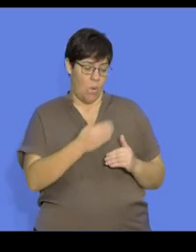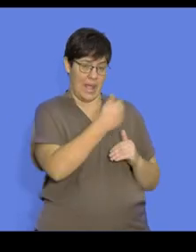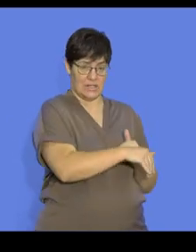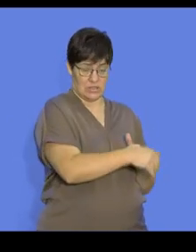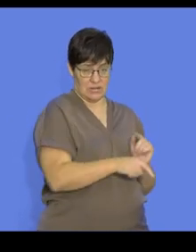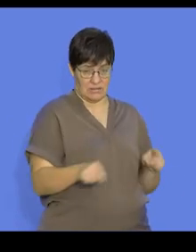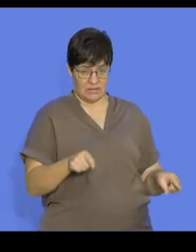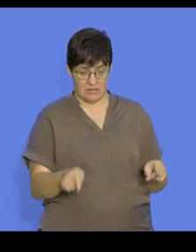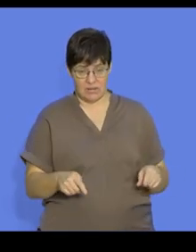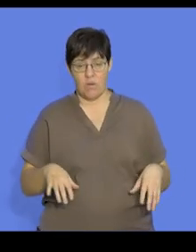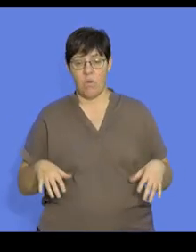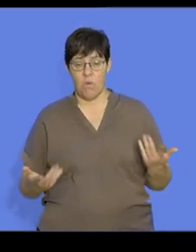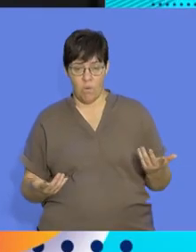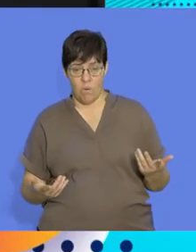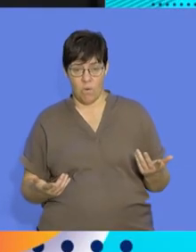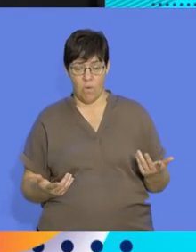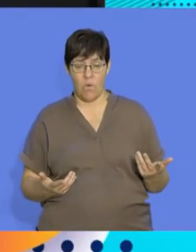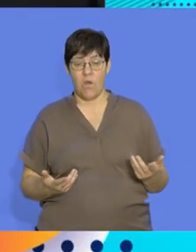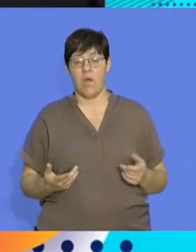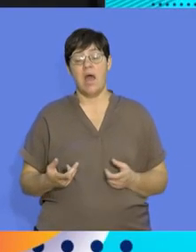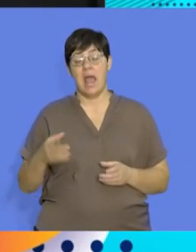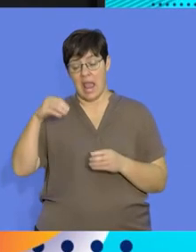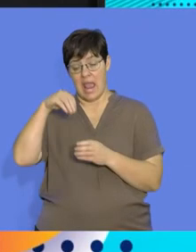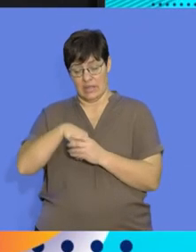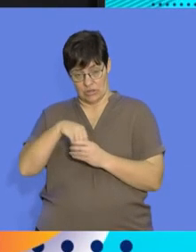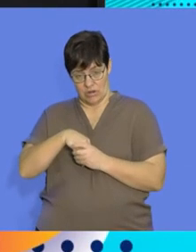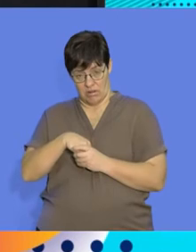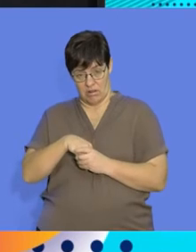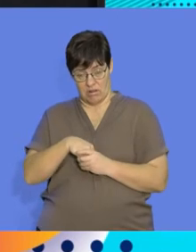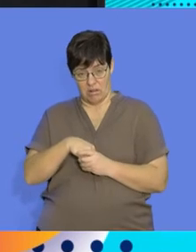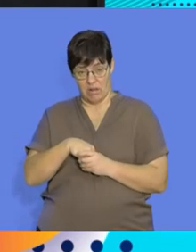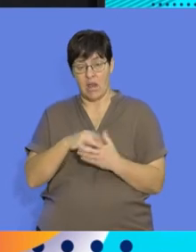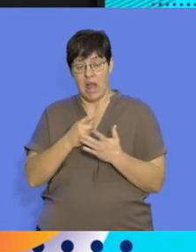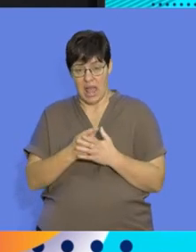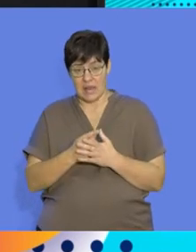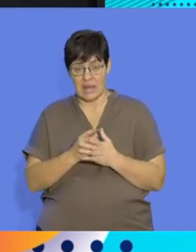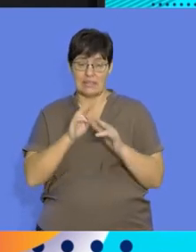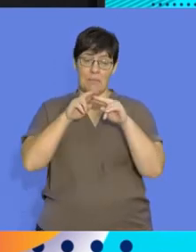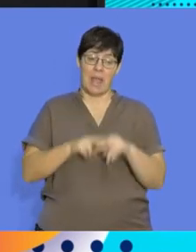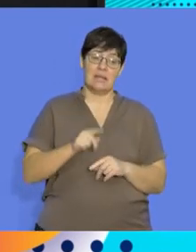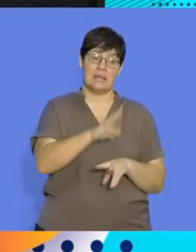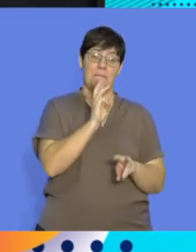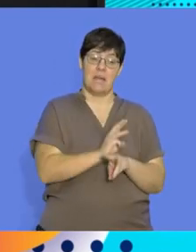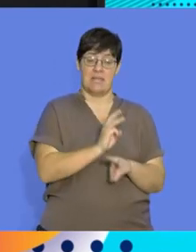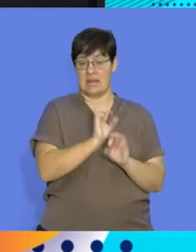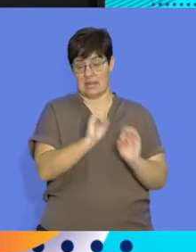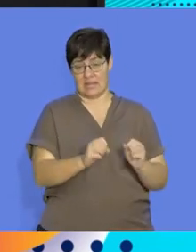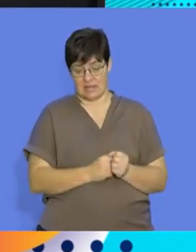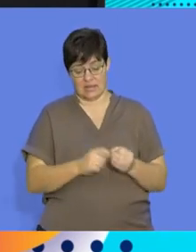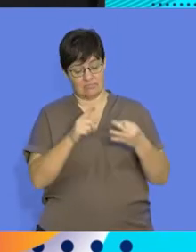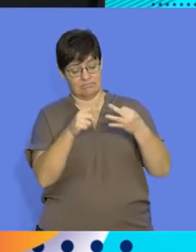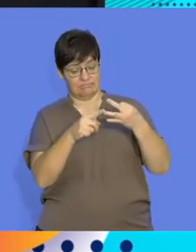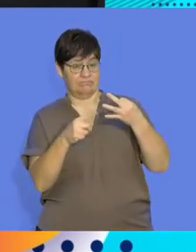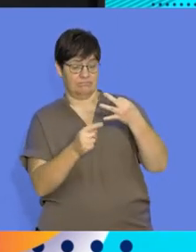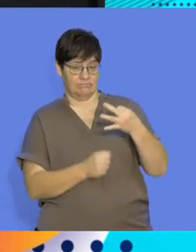externally or internally as well with no dependence on the mother. So there are three